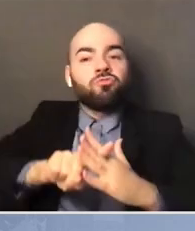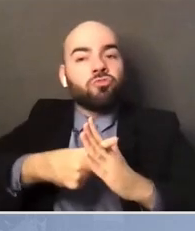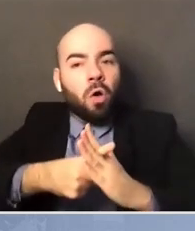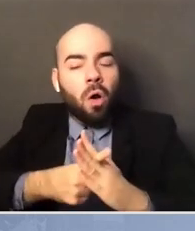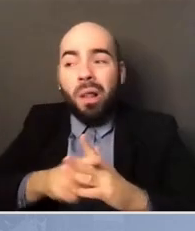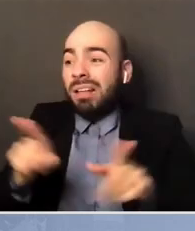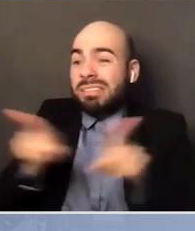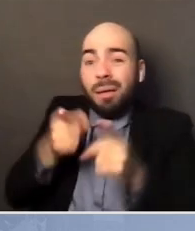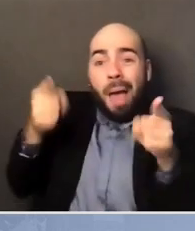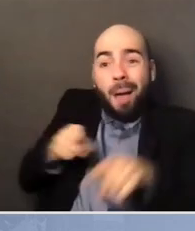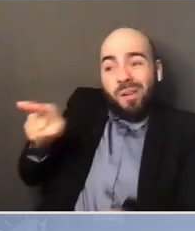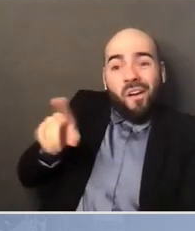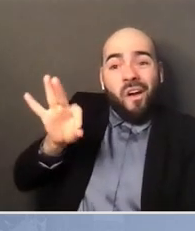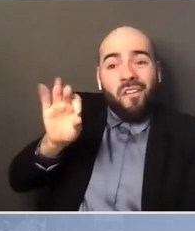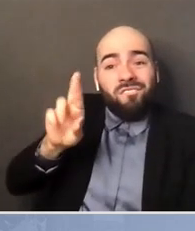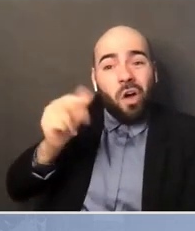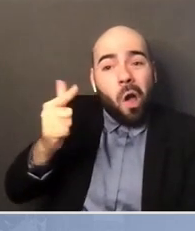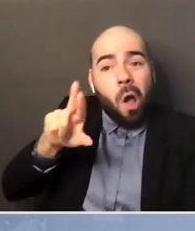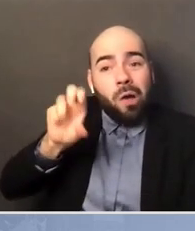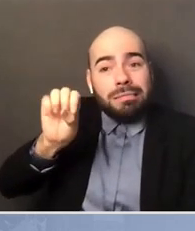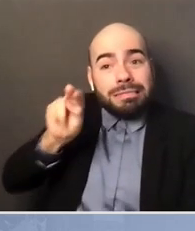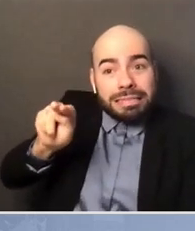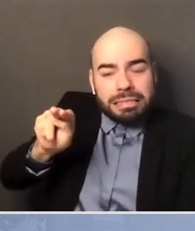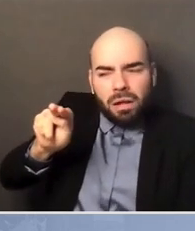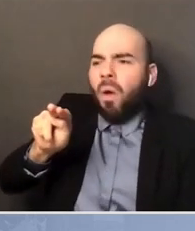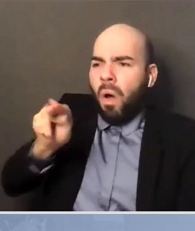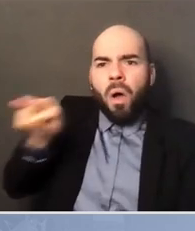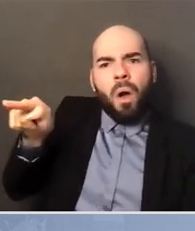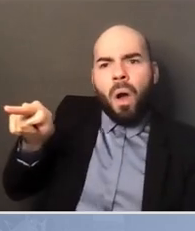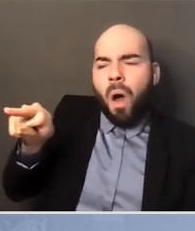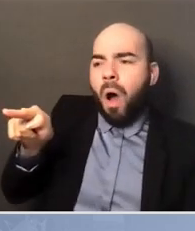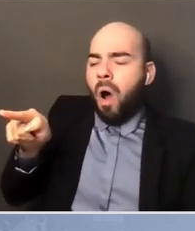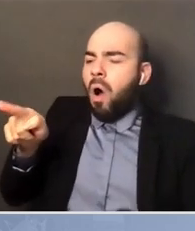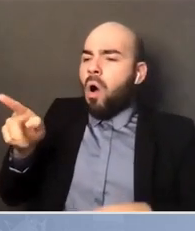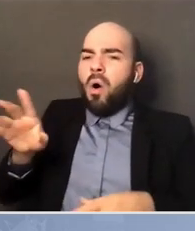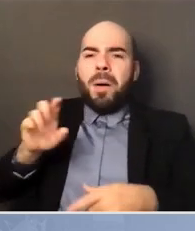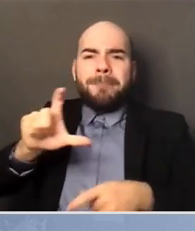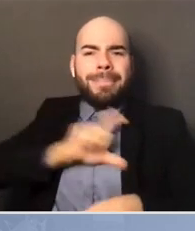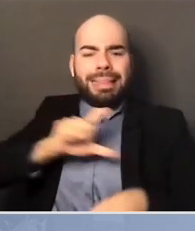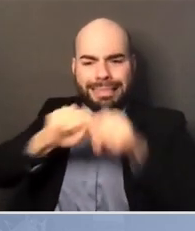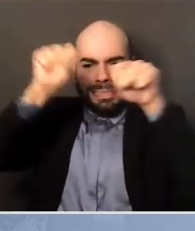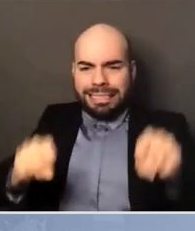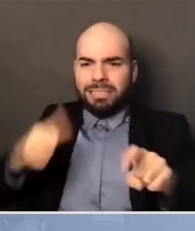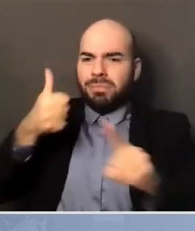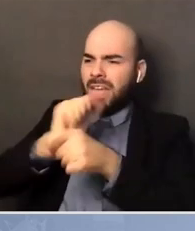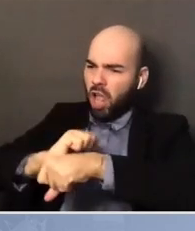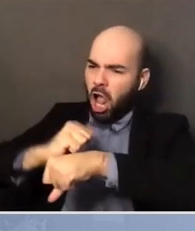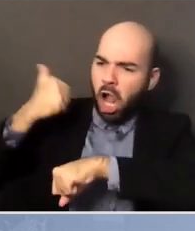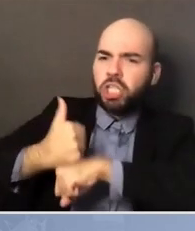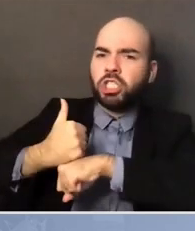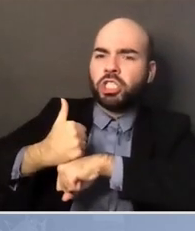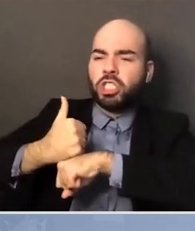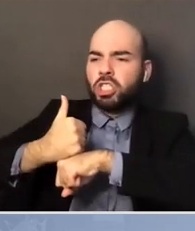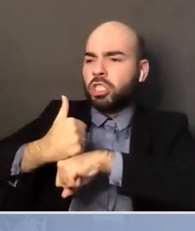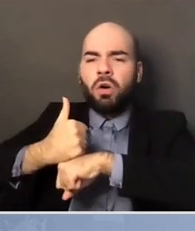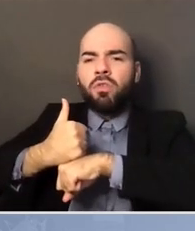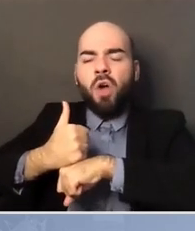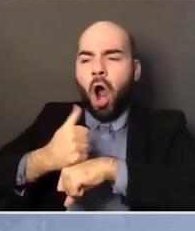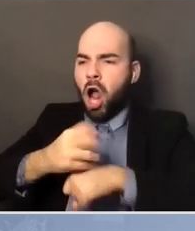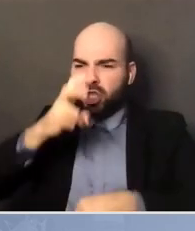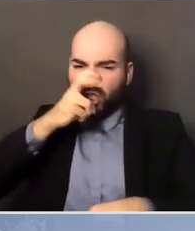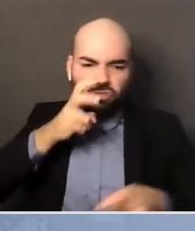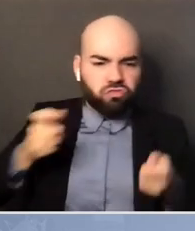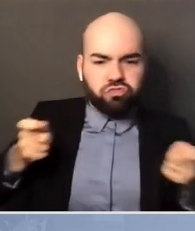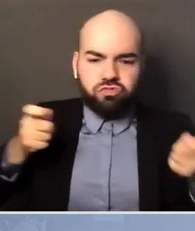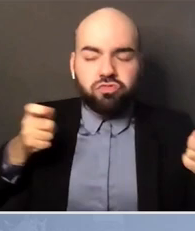before you do anything, how you operate. Because we've seen in the right, past that you're not always operating in a way that